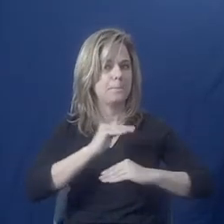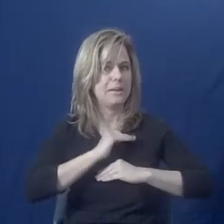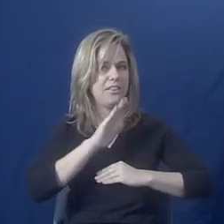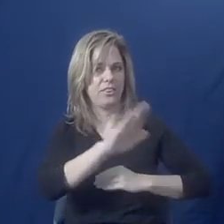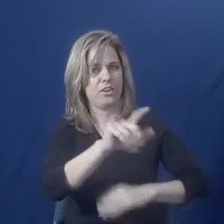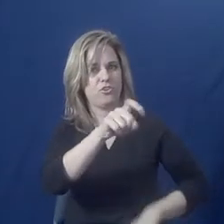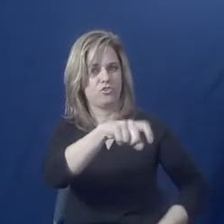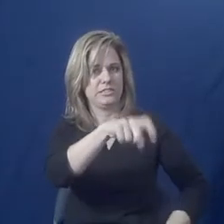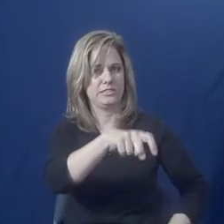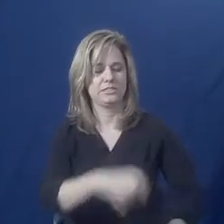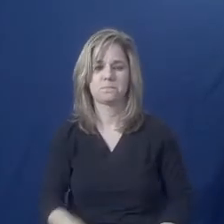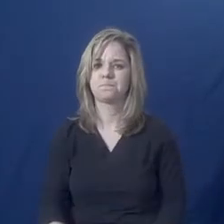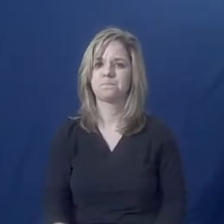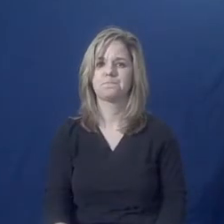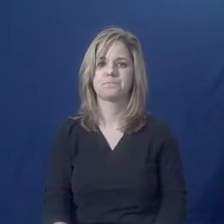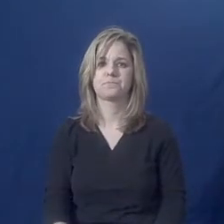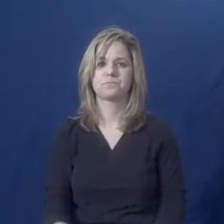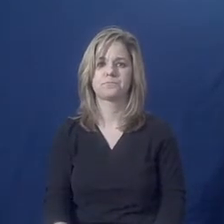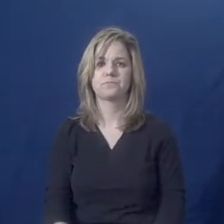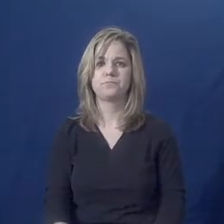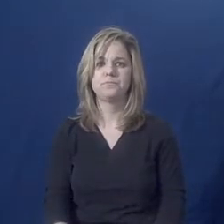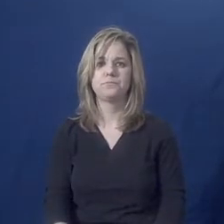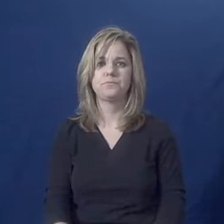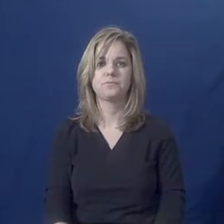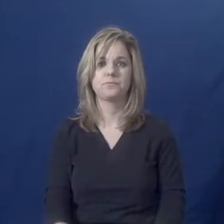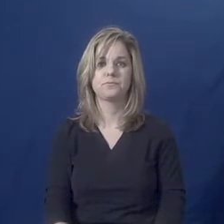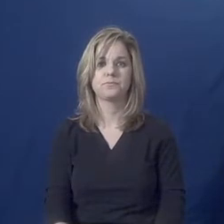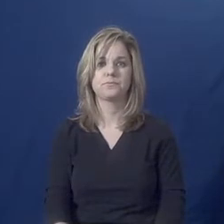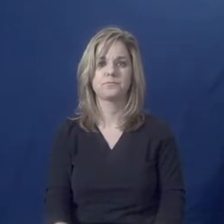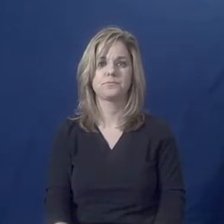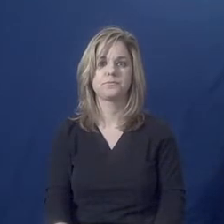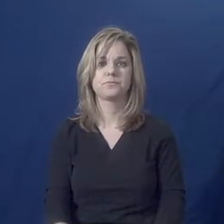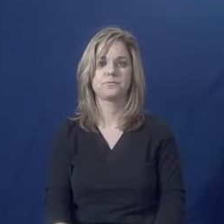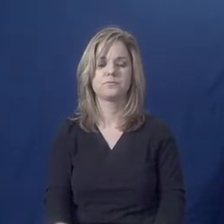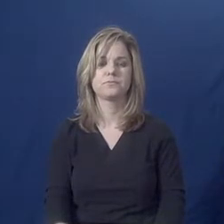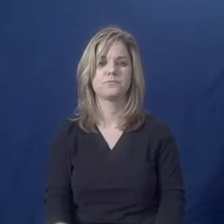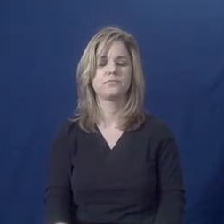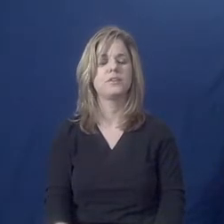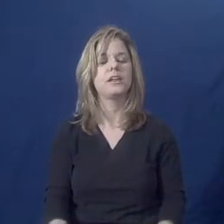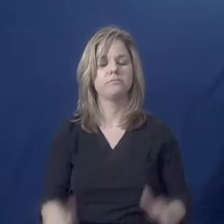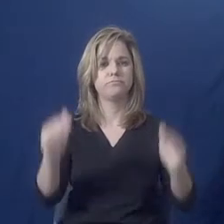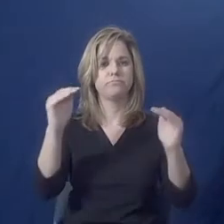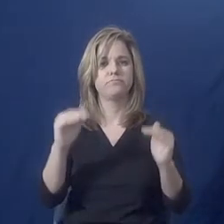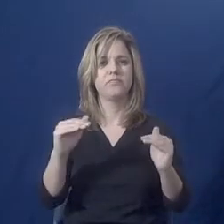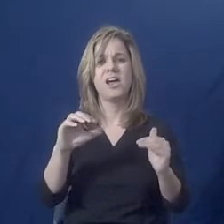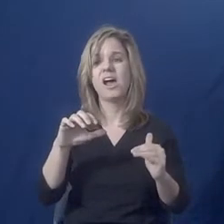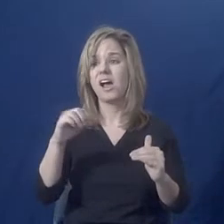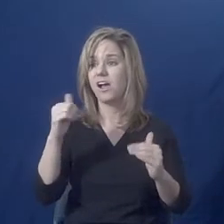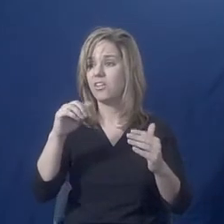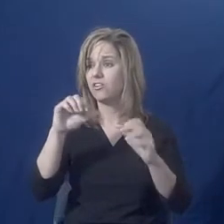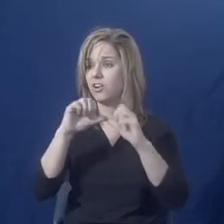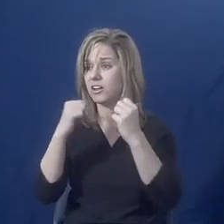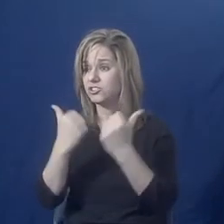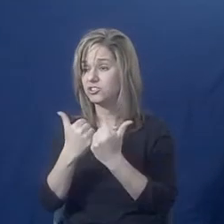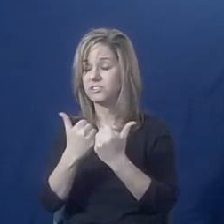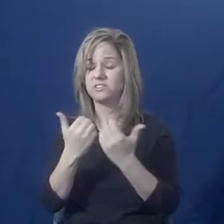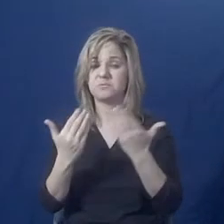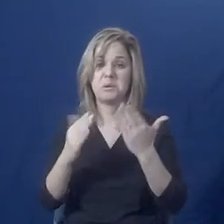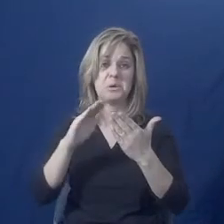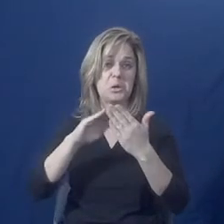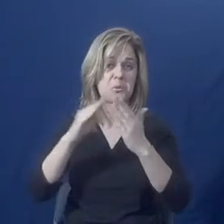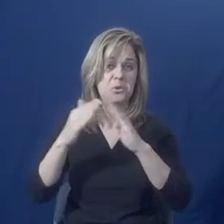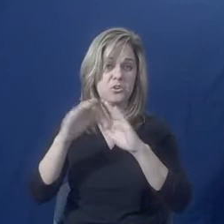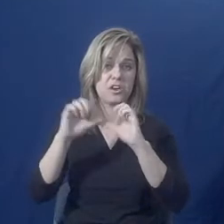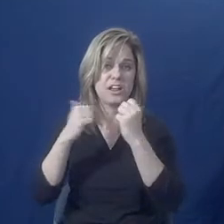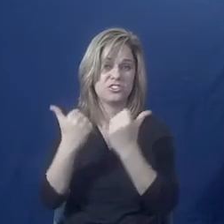And looking at other types of agencies, community agencies that are involved, both actually within your local